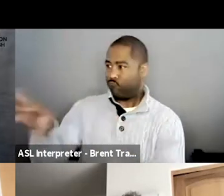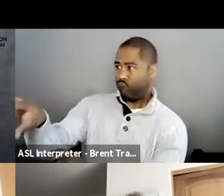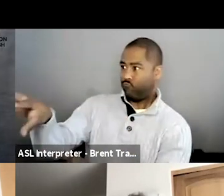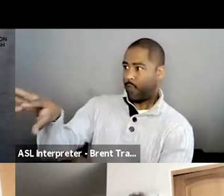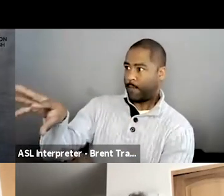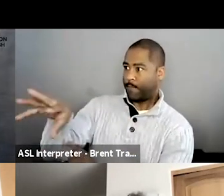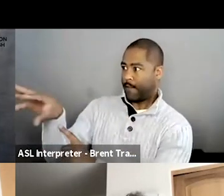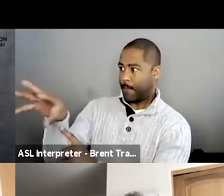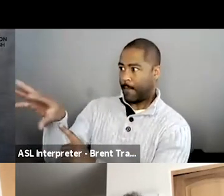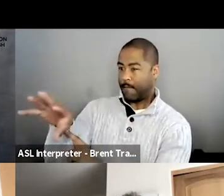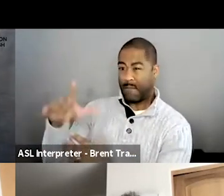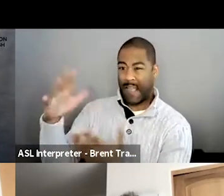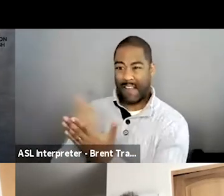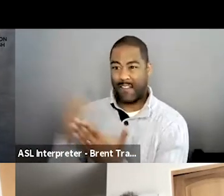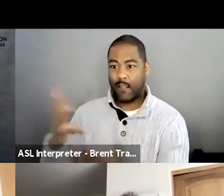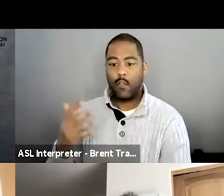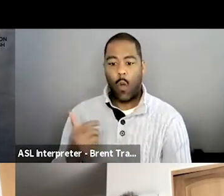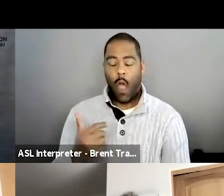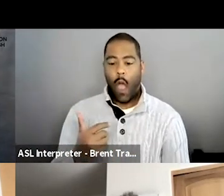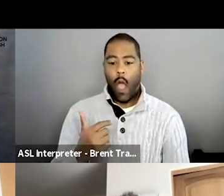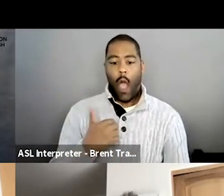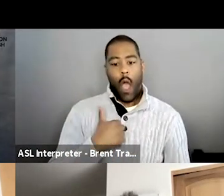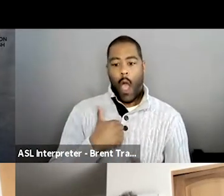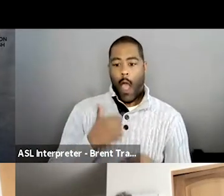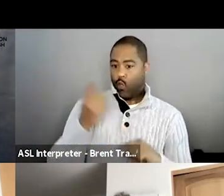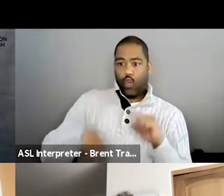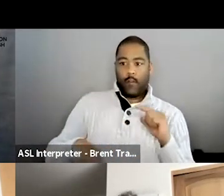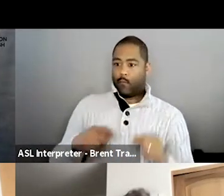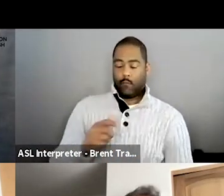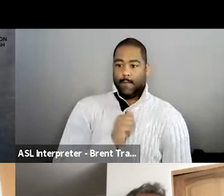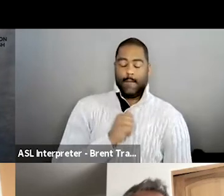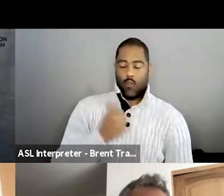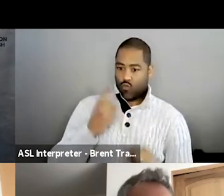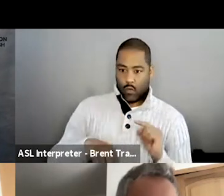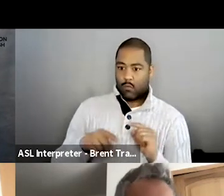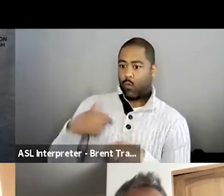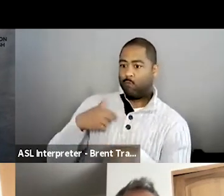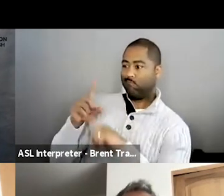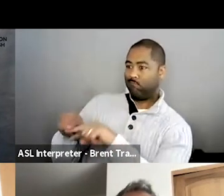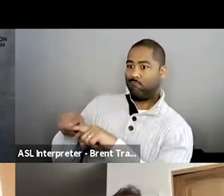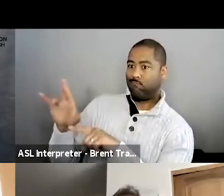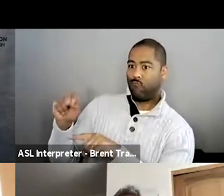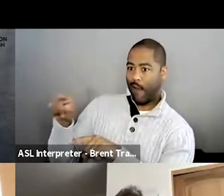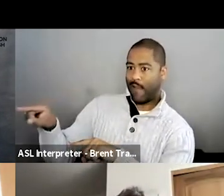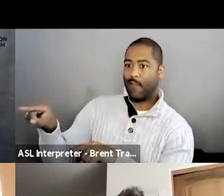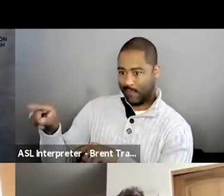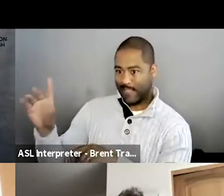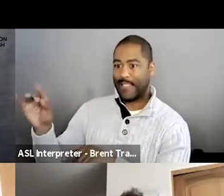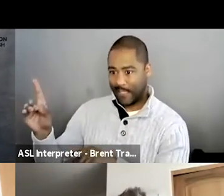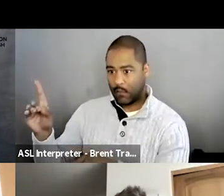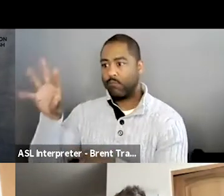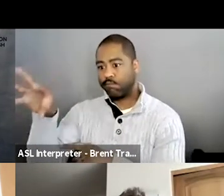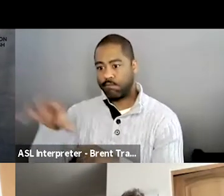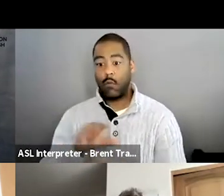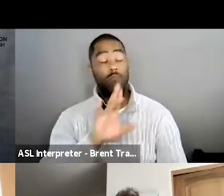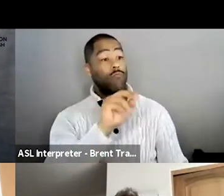Which I wouldn't have been able to do period. So it's just, um, I think that that was, yeah, I had no hesitation about it.